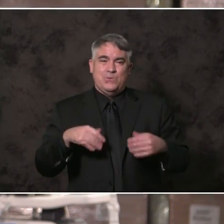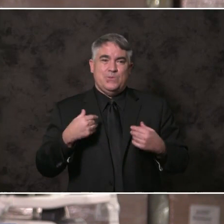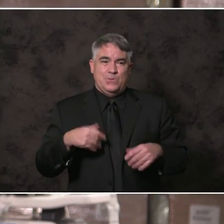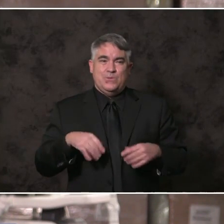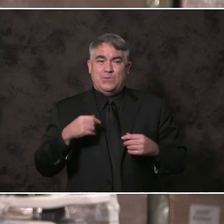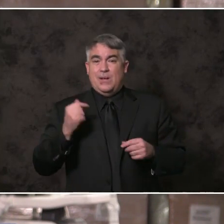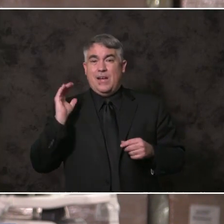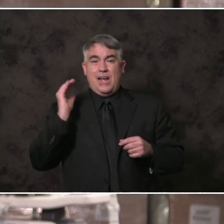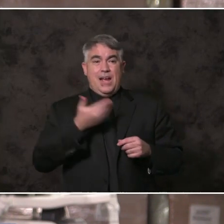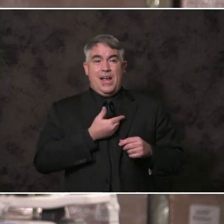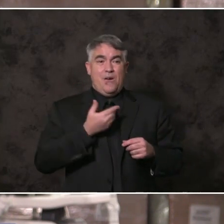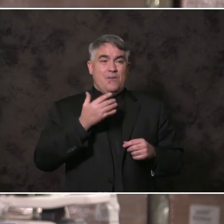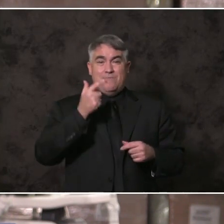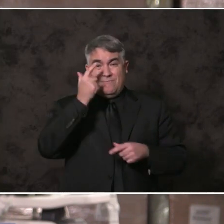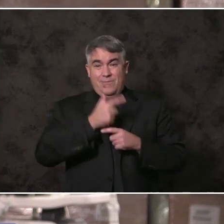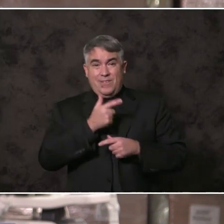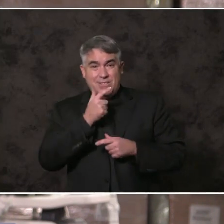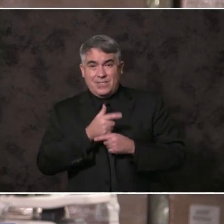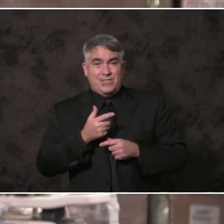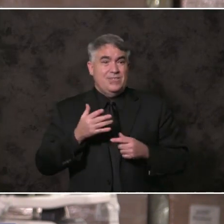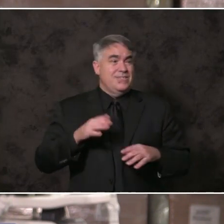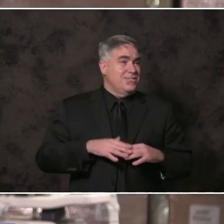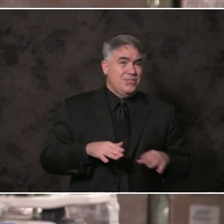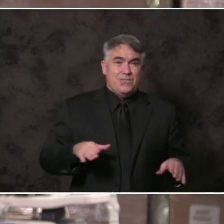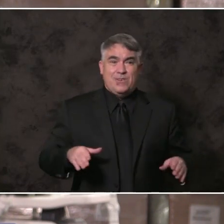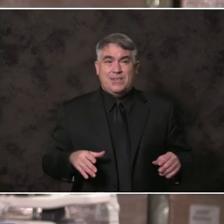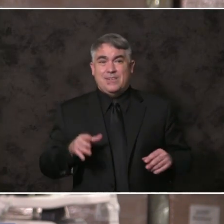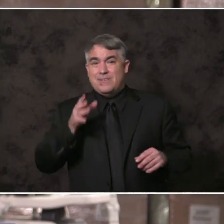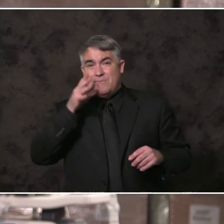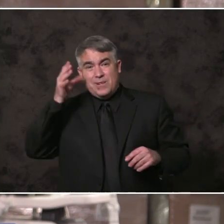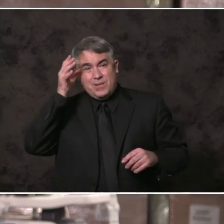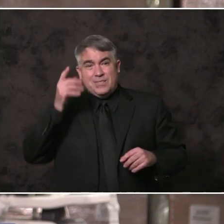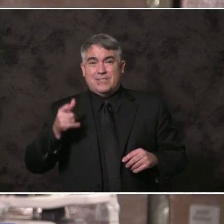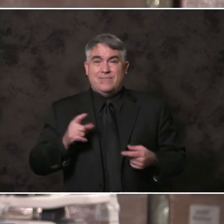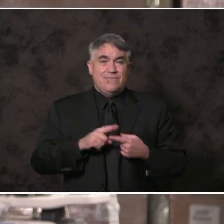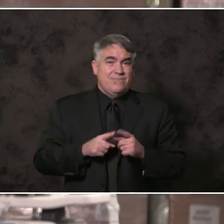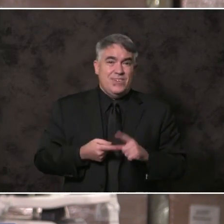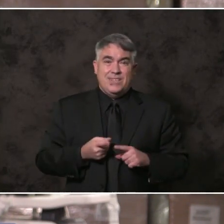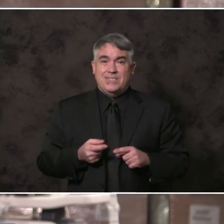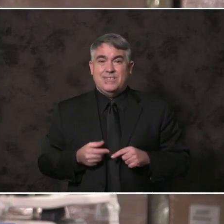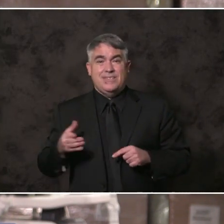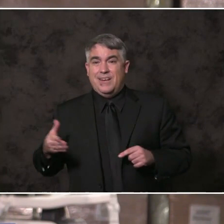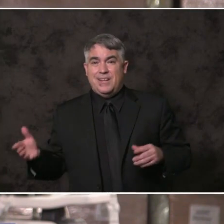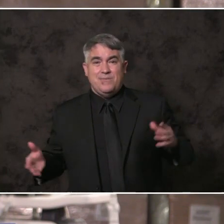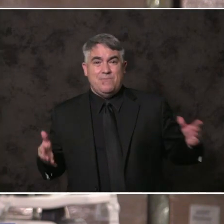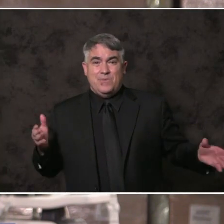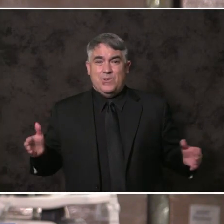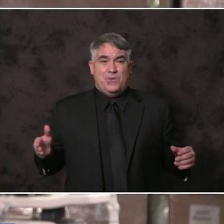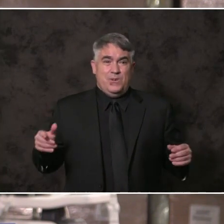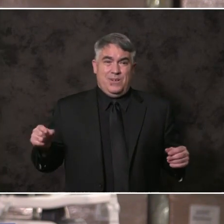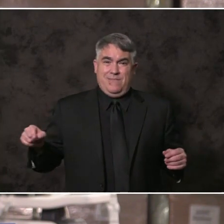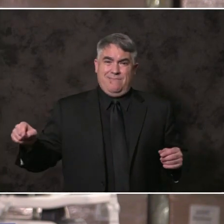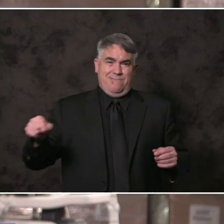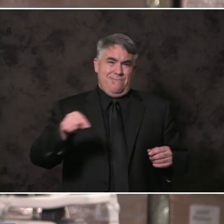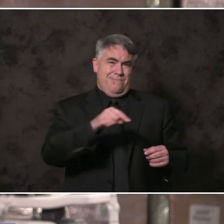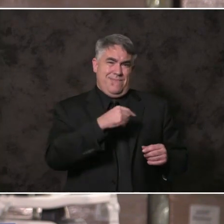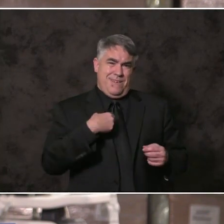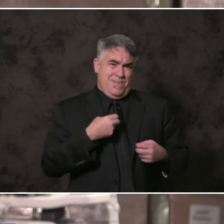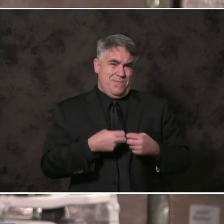brothers, sisters, children, parents, our friends, our neighbors. They are all of us. And